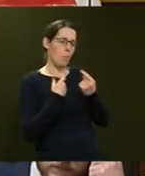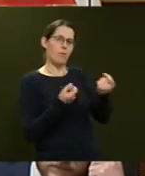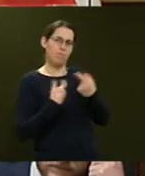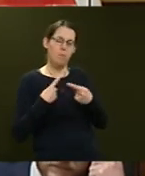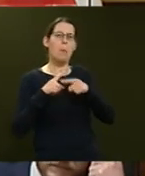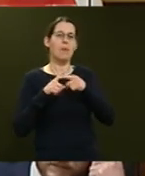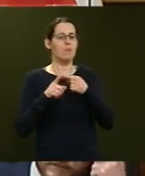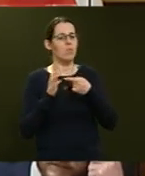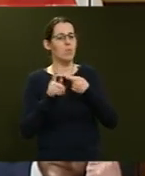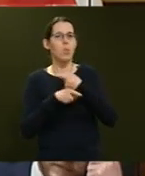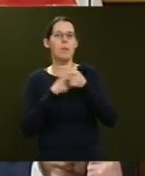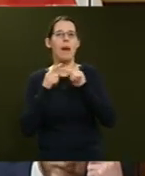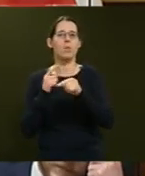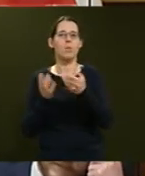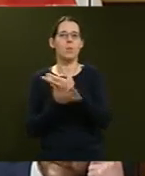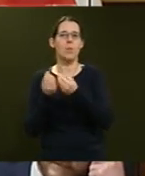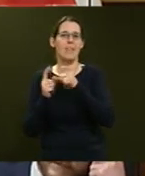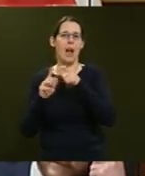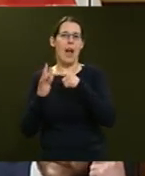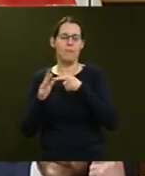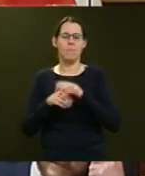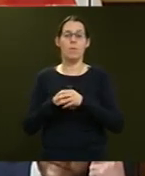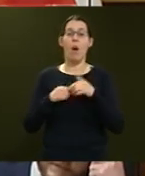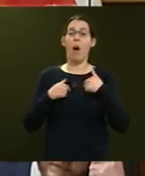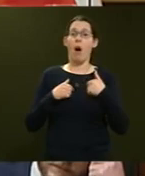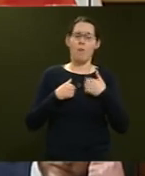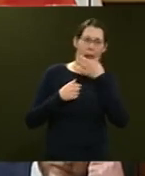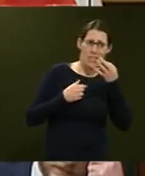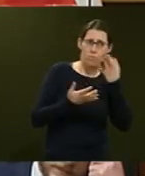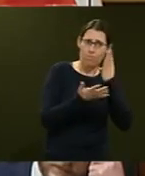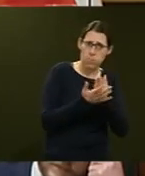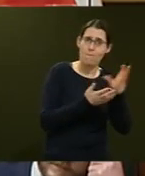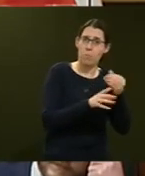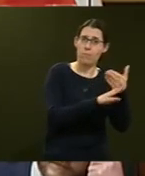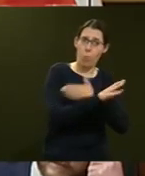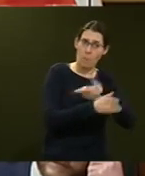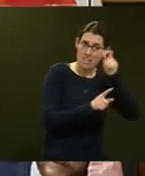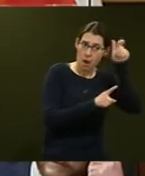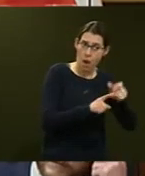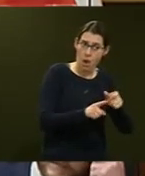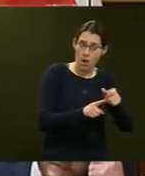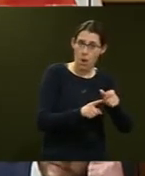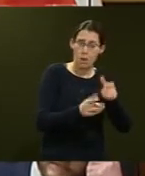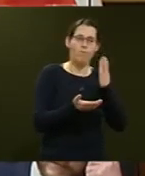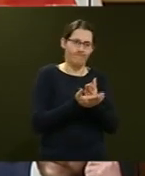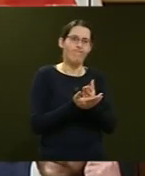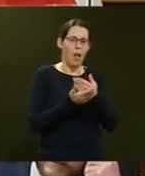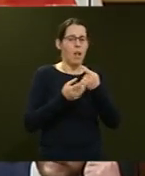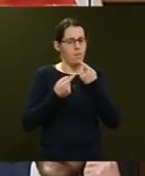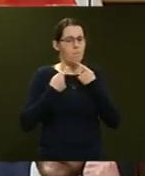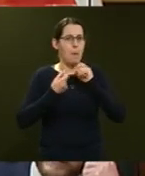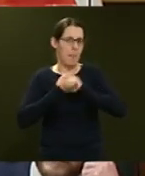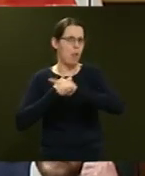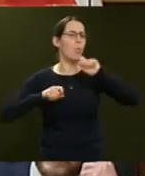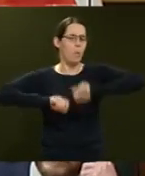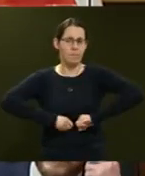I have sought and received an assurance from the former Minister that these email exchanges will be made available for release subject to the normal